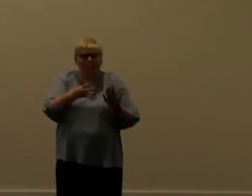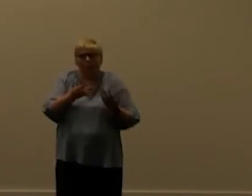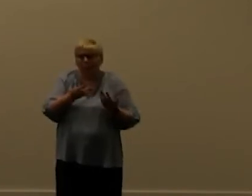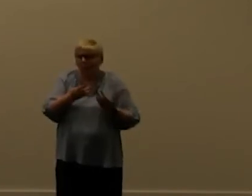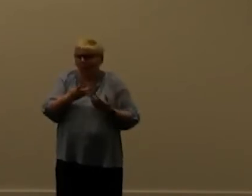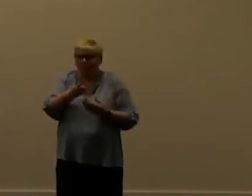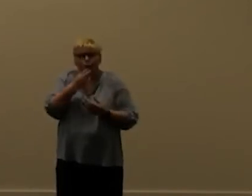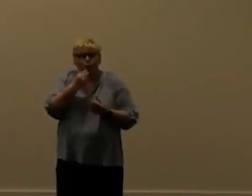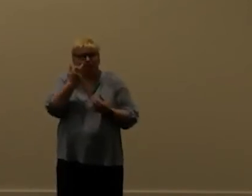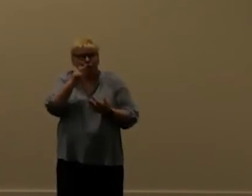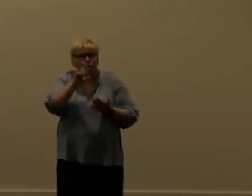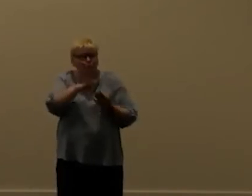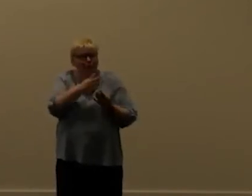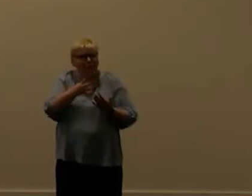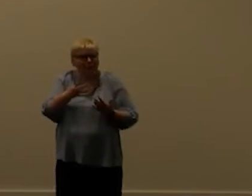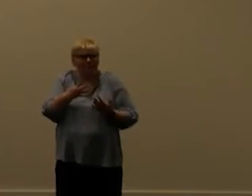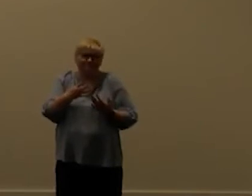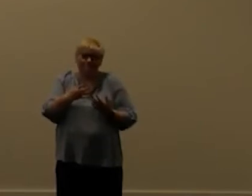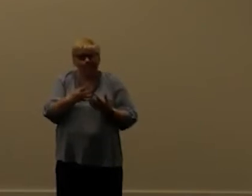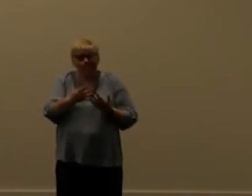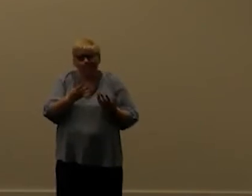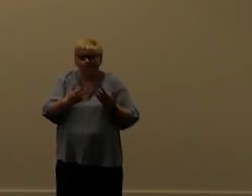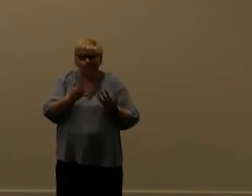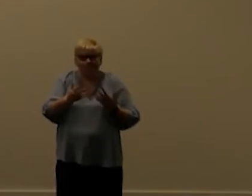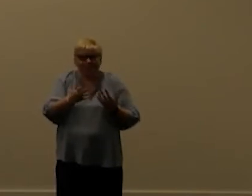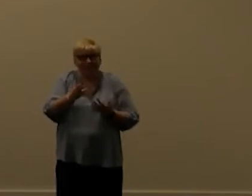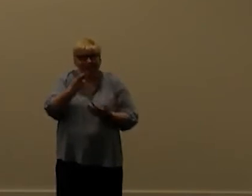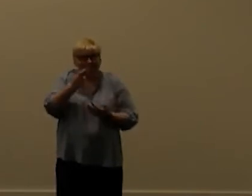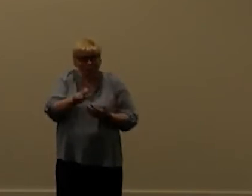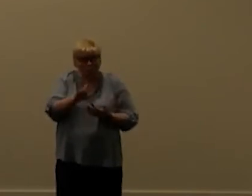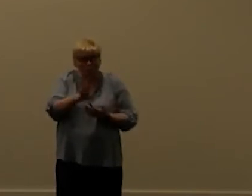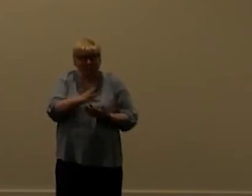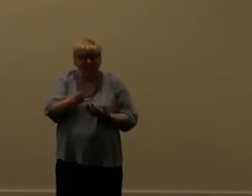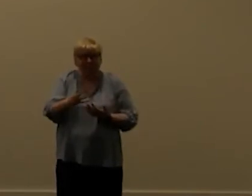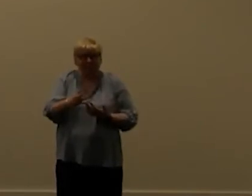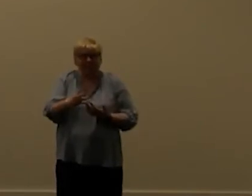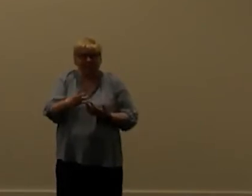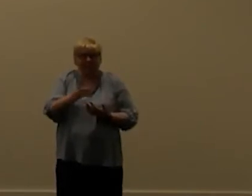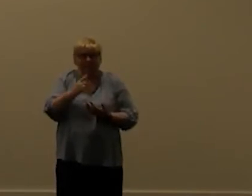yeah but if you use virtual tables you probably won't yeah as long as it's virtual tables um